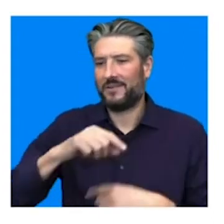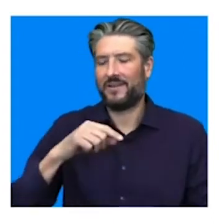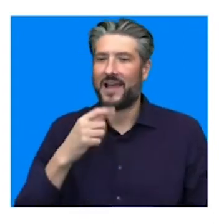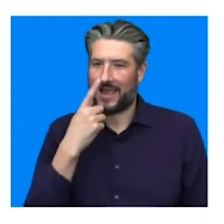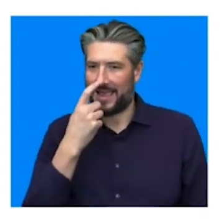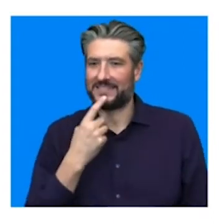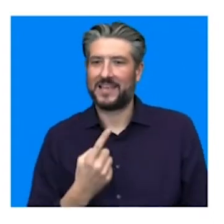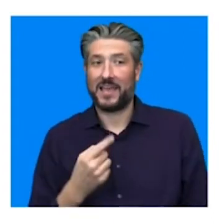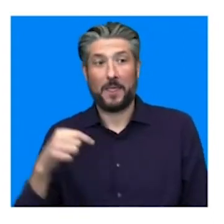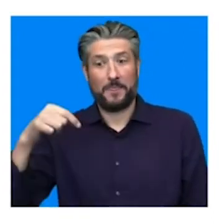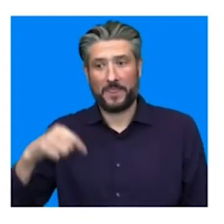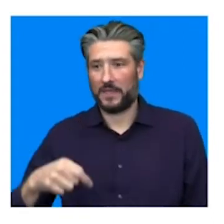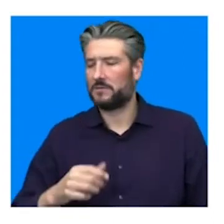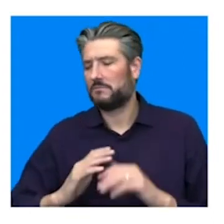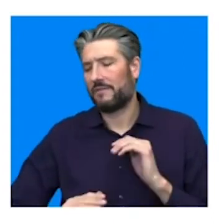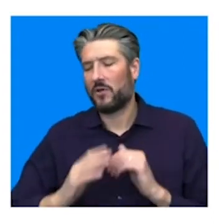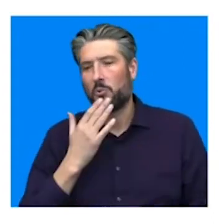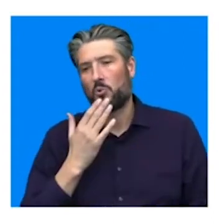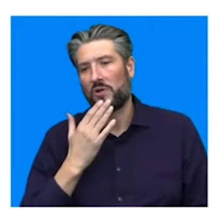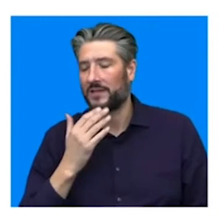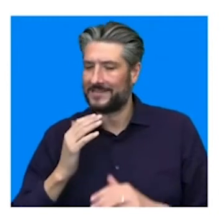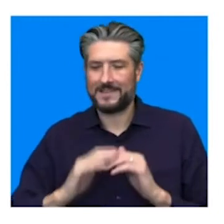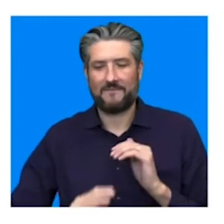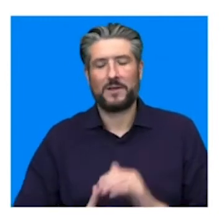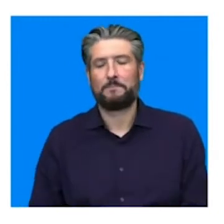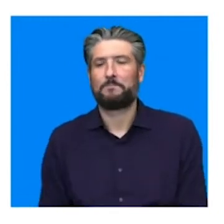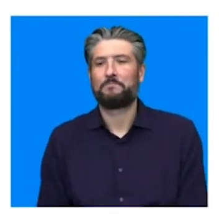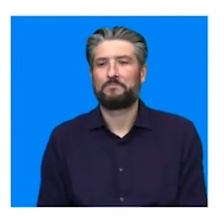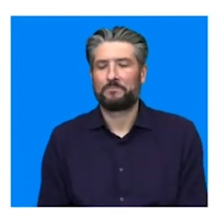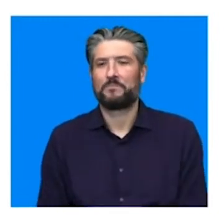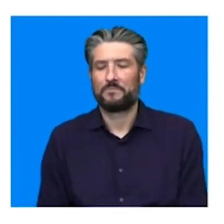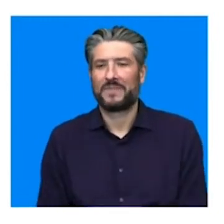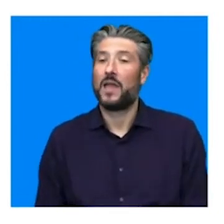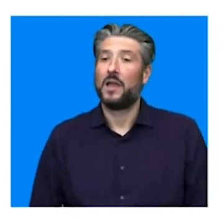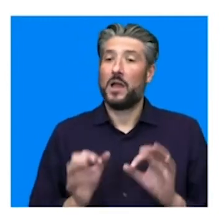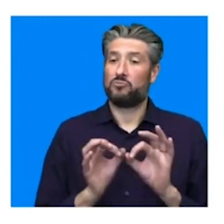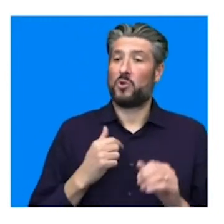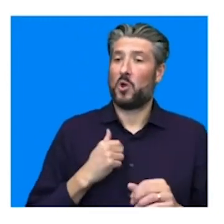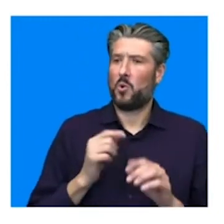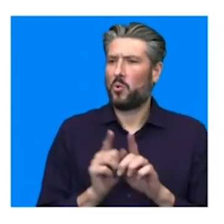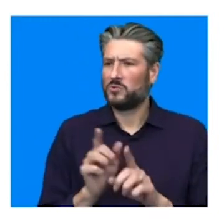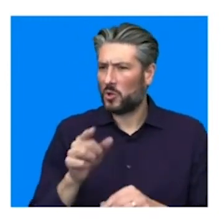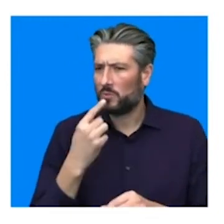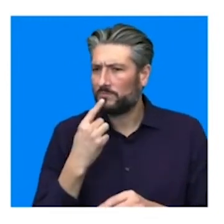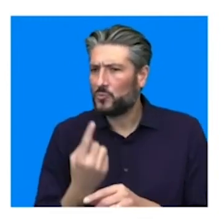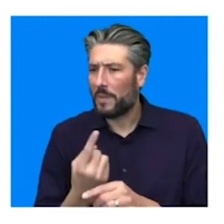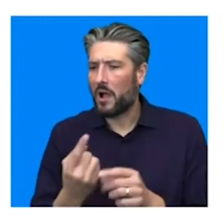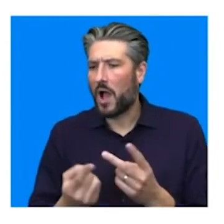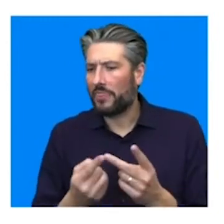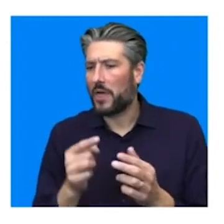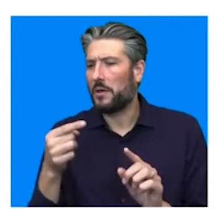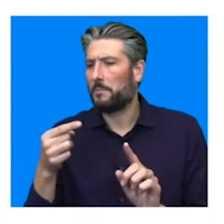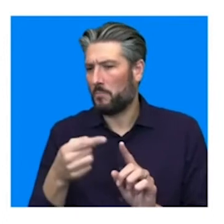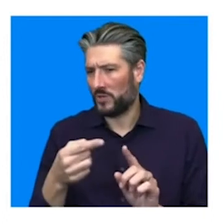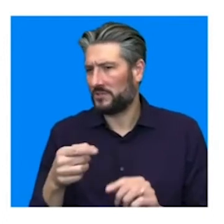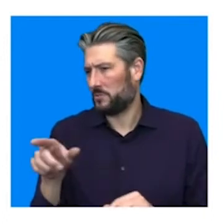get boring, this subject. Yeah. But I think you're also touching on another important point, you know, by saying that we've kind of just sort of like been